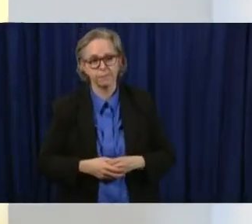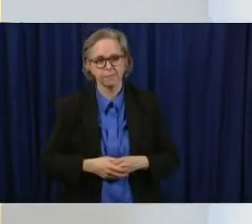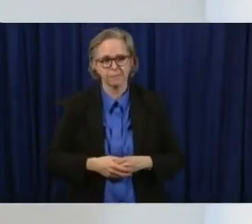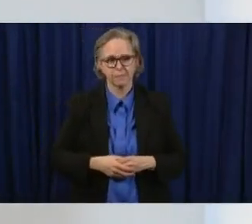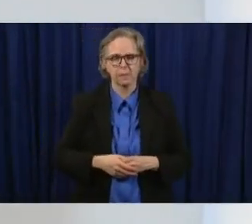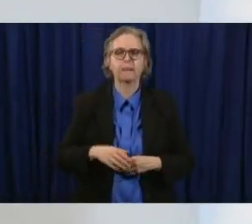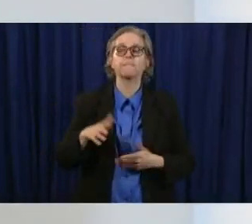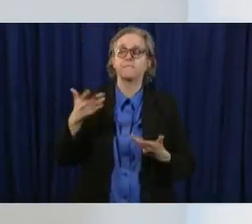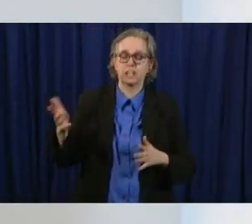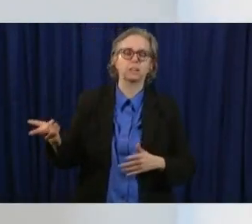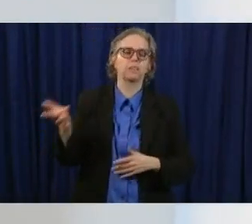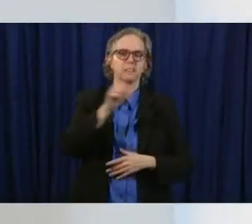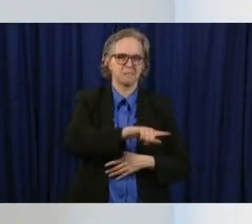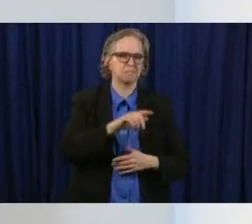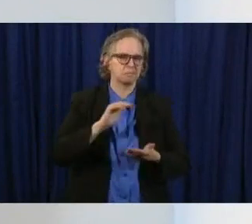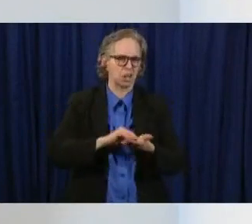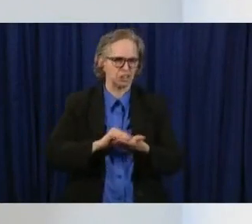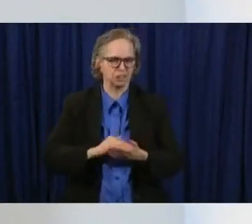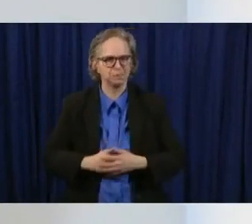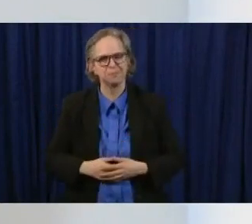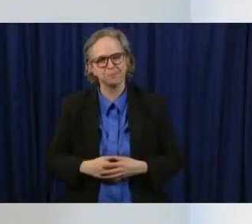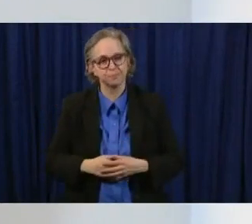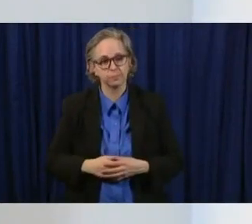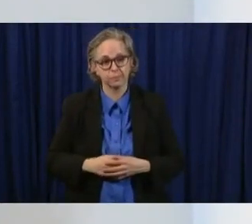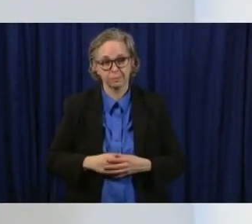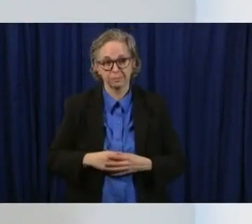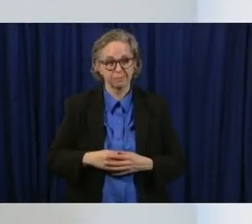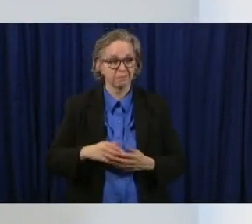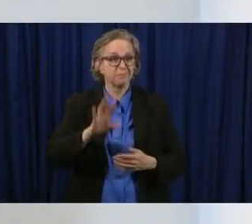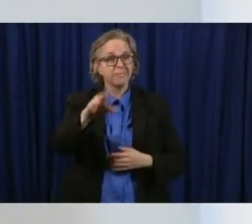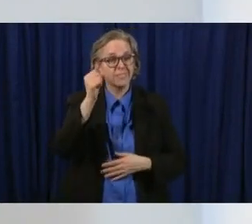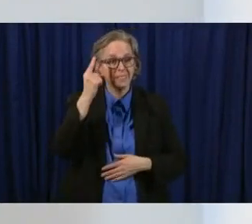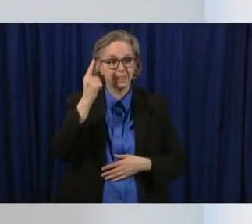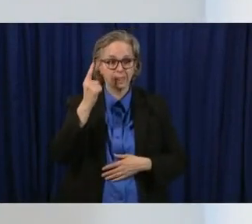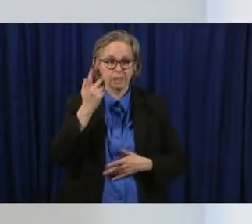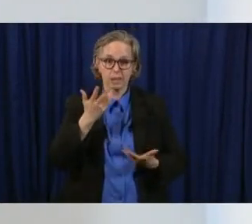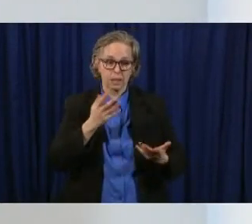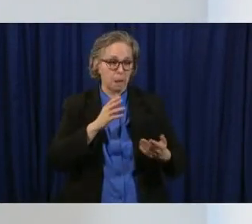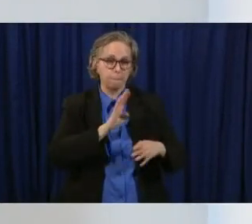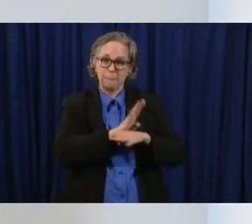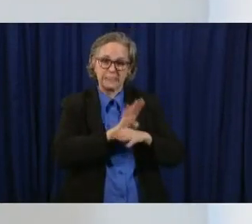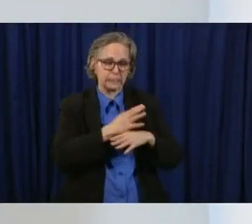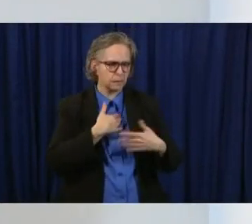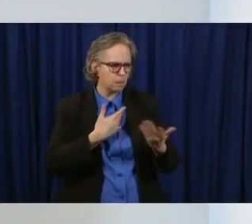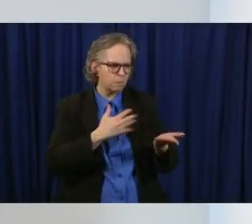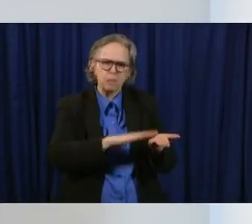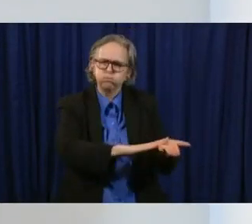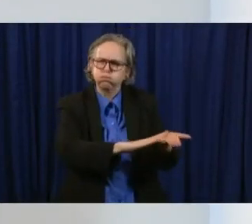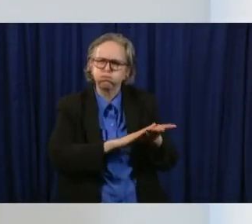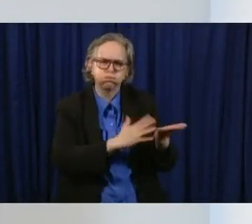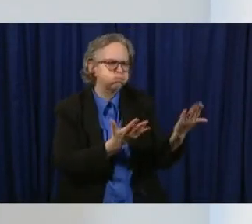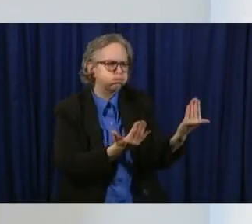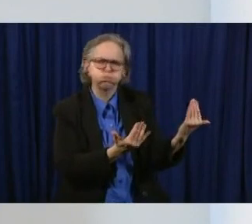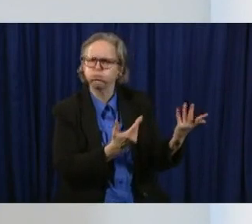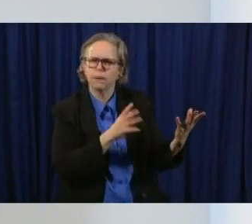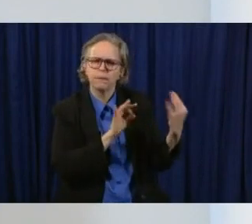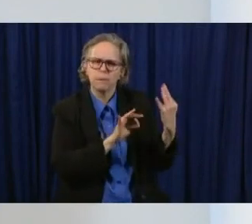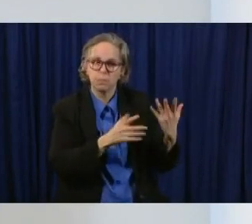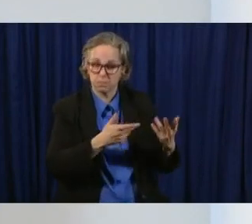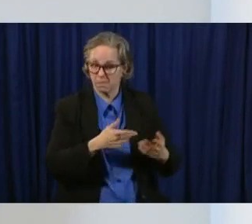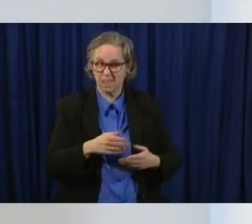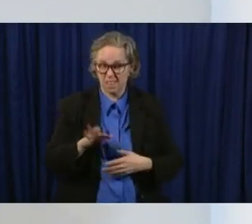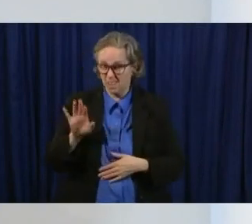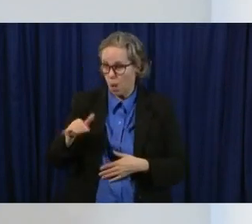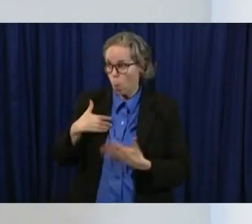but this is the feedback that we we got from businesses when we're having this conversation they said we want him because we want to go